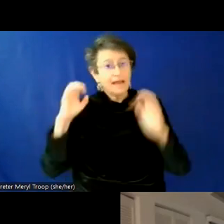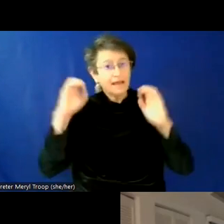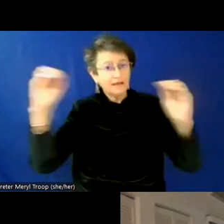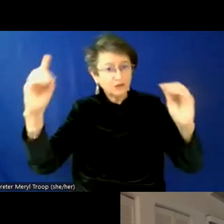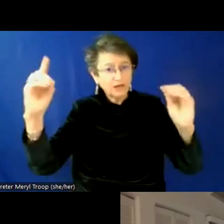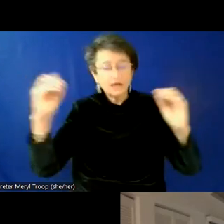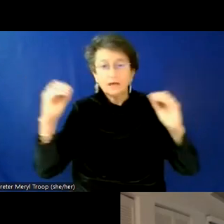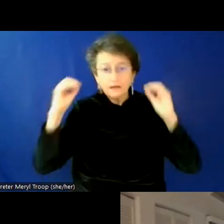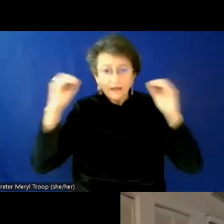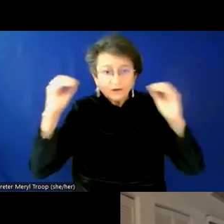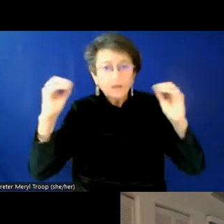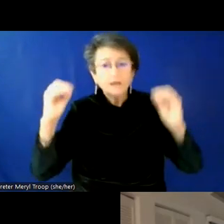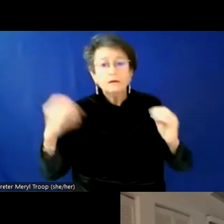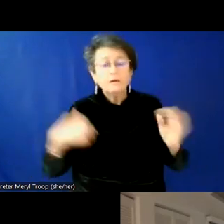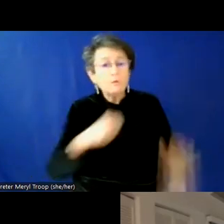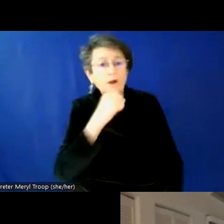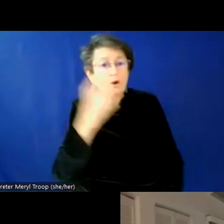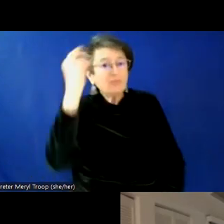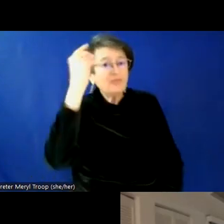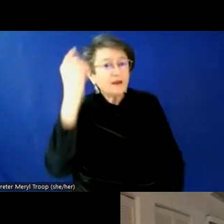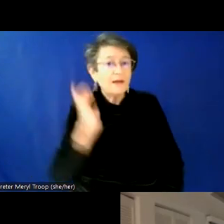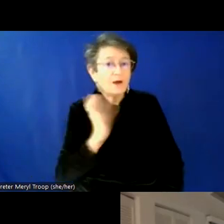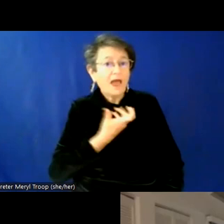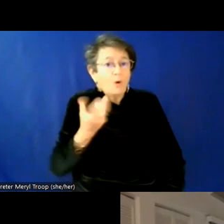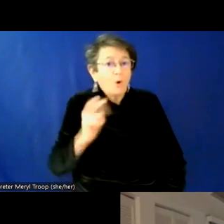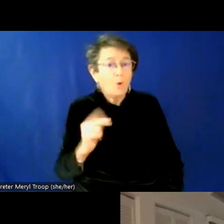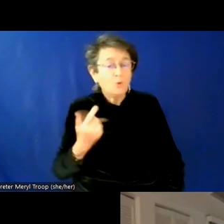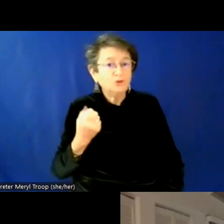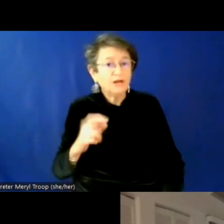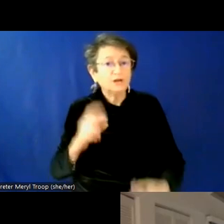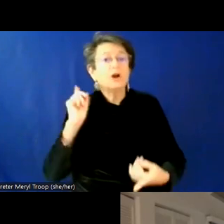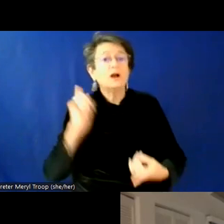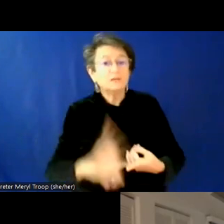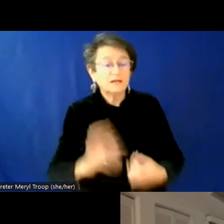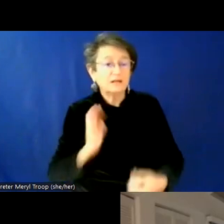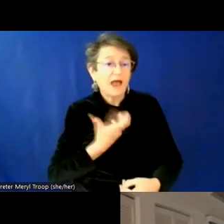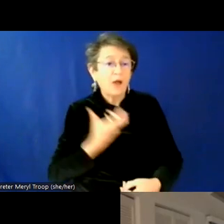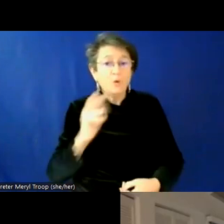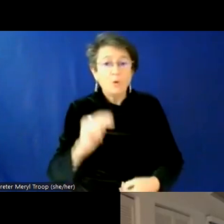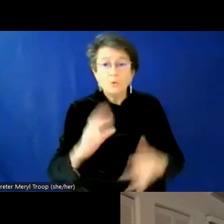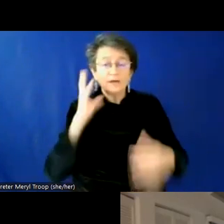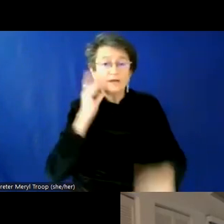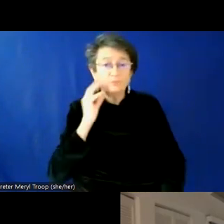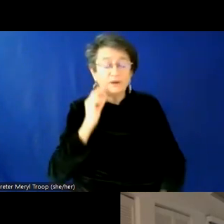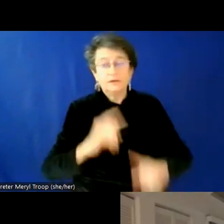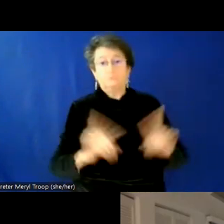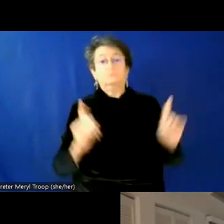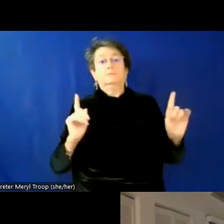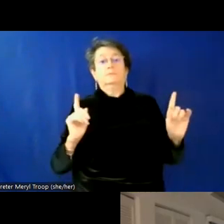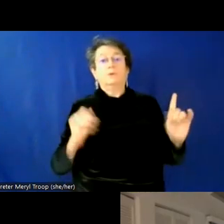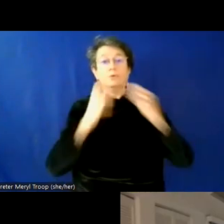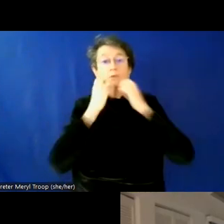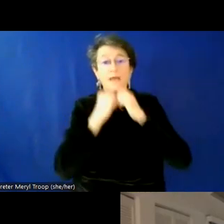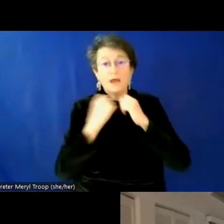we don't think about our own gender until there's something different about our experience or the experience of someone we care about. And so there have been